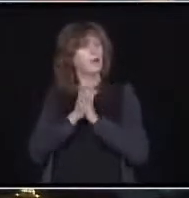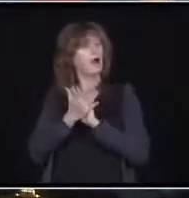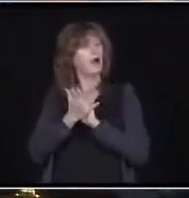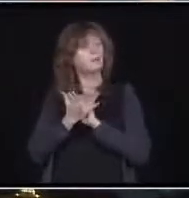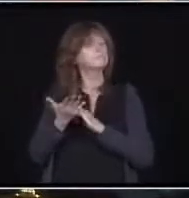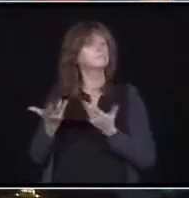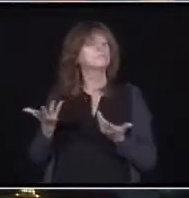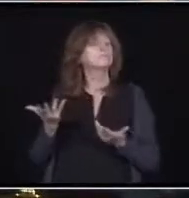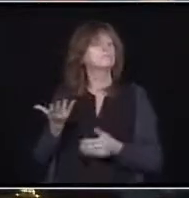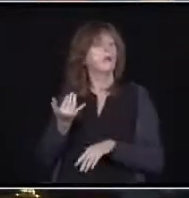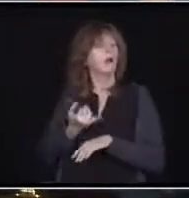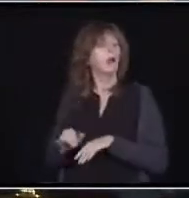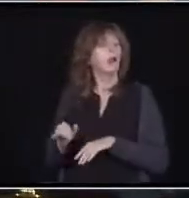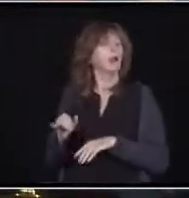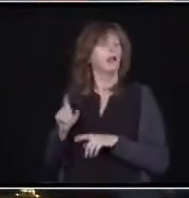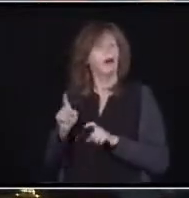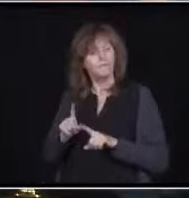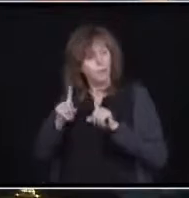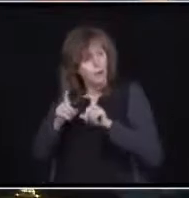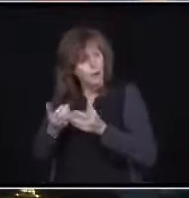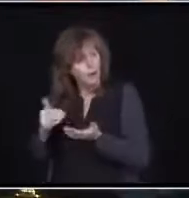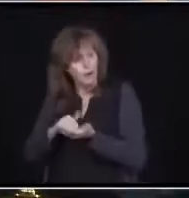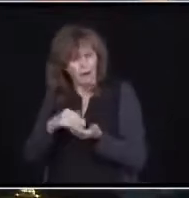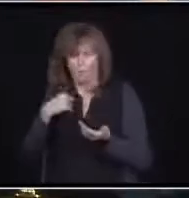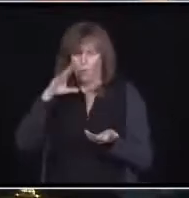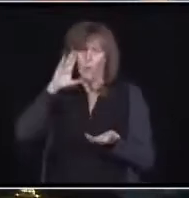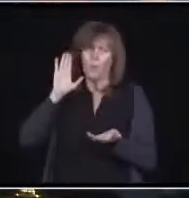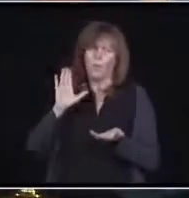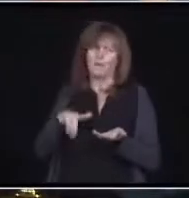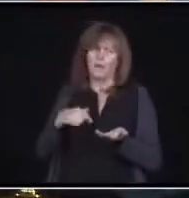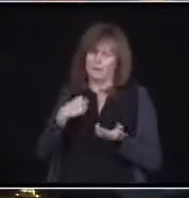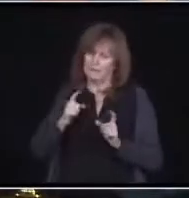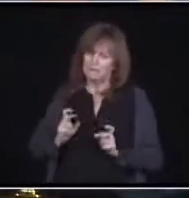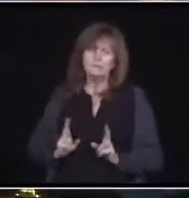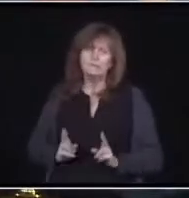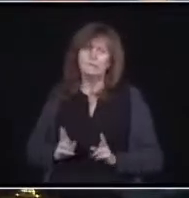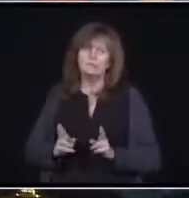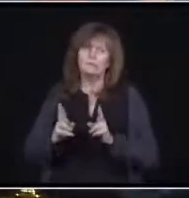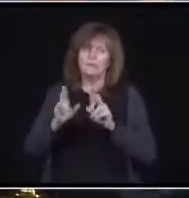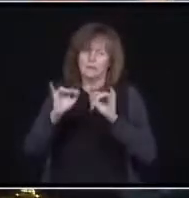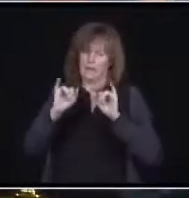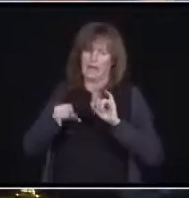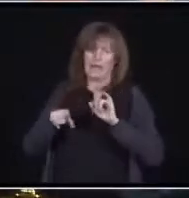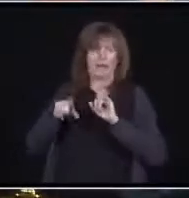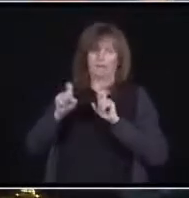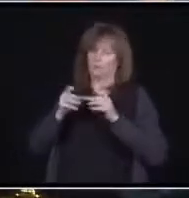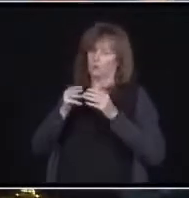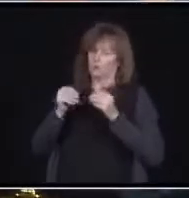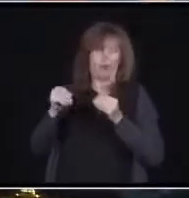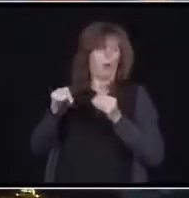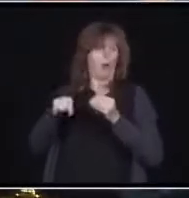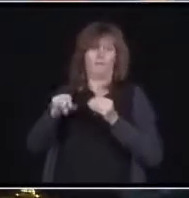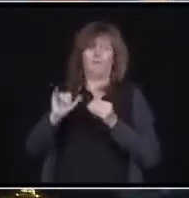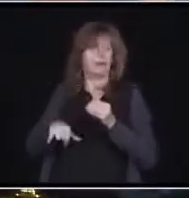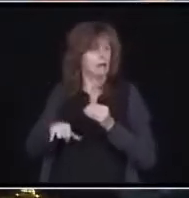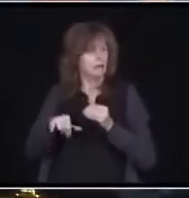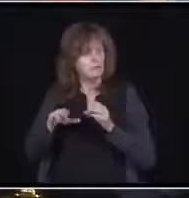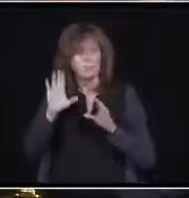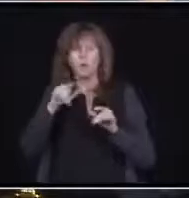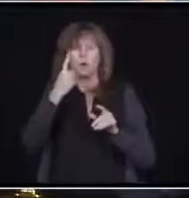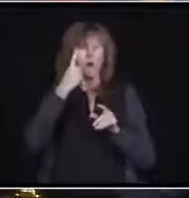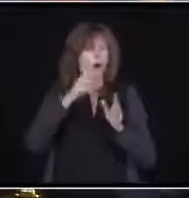So we understand how urgently this needs to be addressed. We are putting, as we've mentioned before, a billion dollars